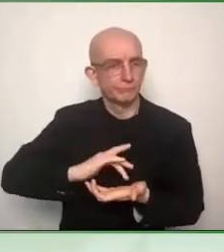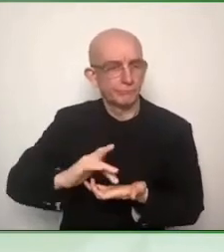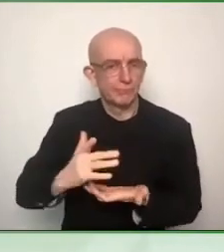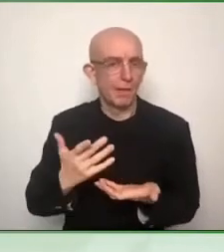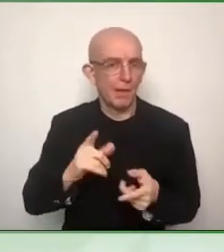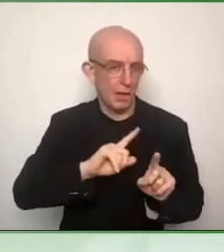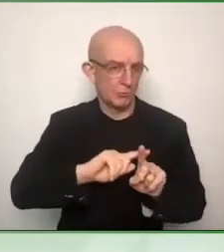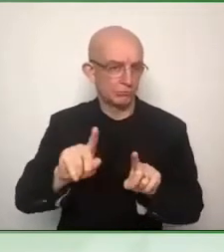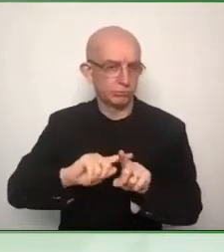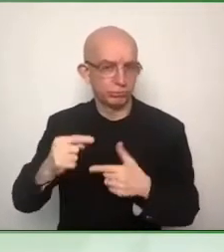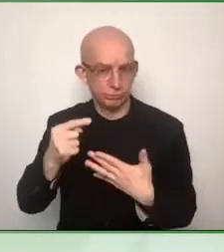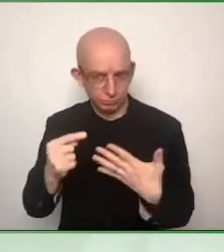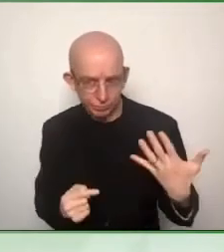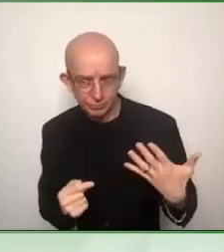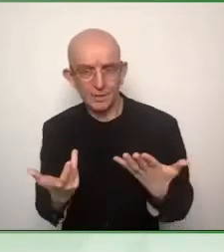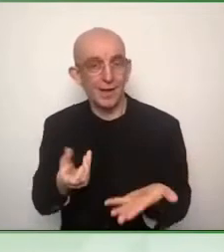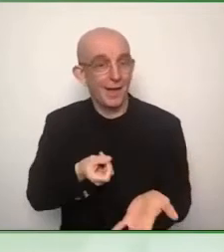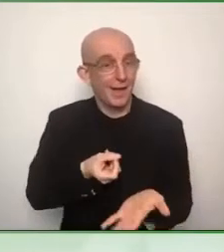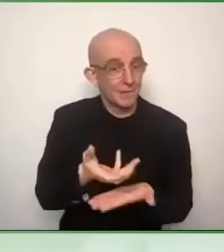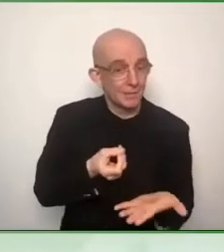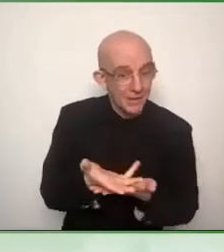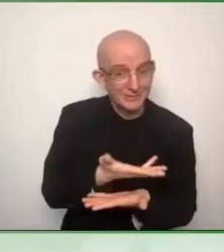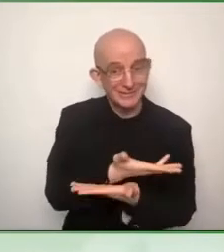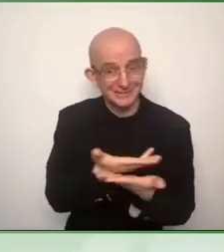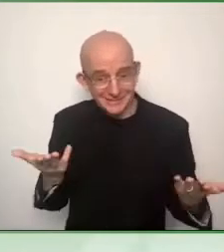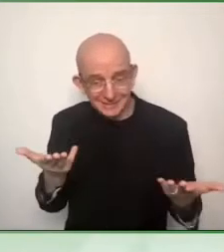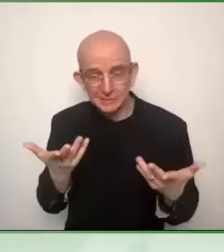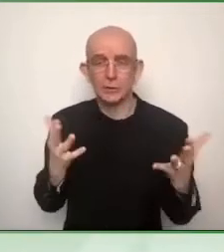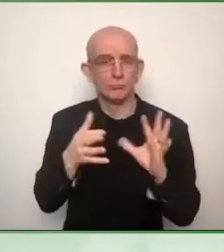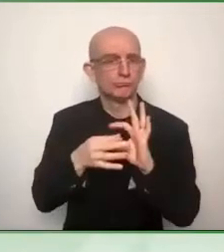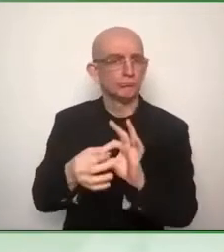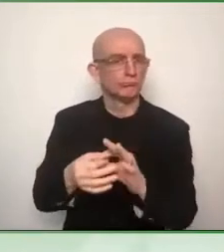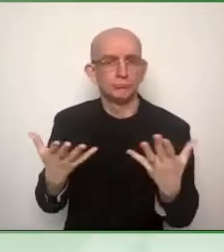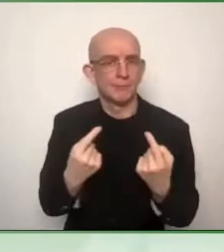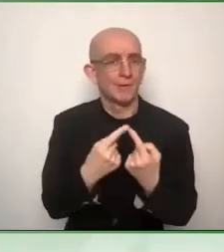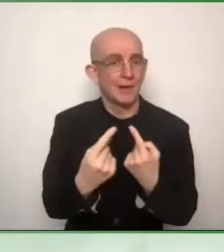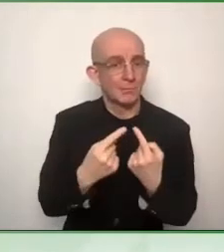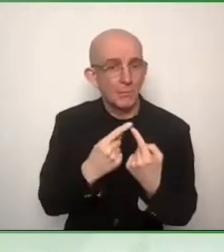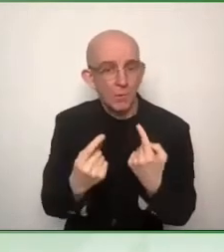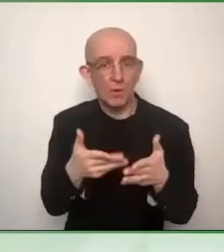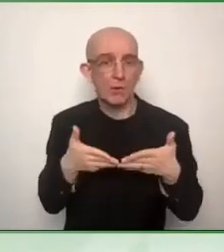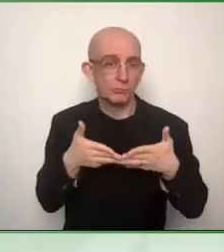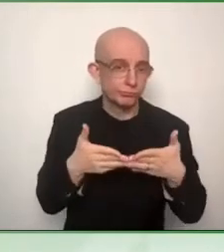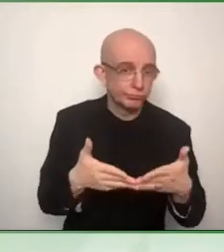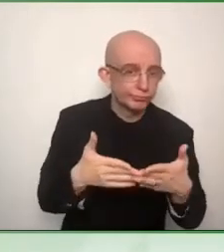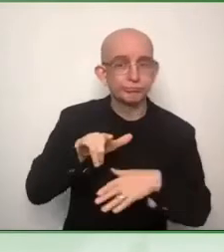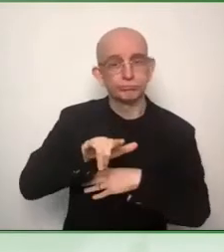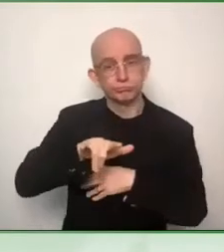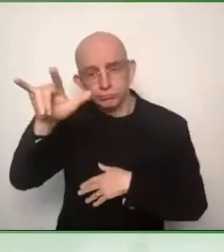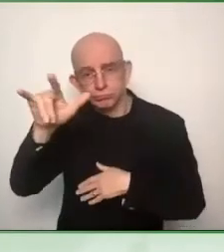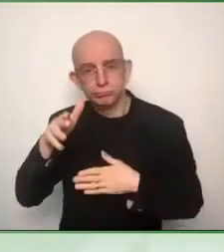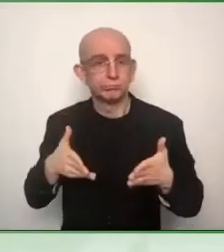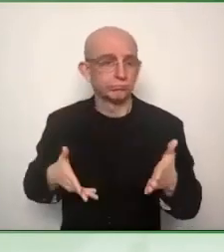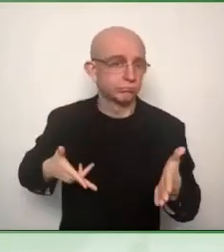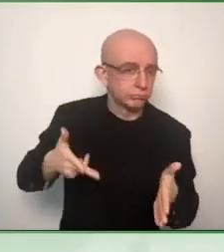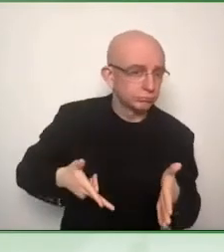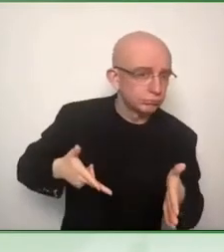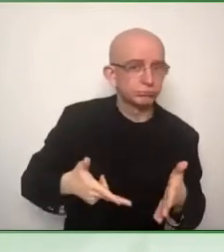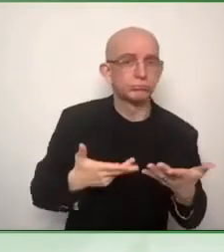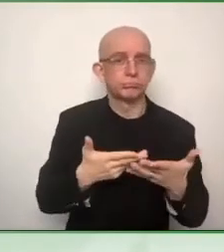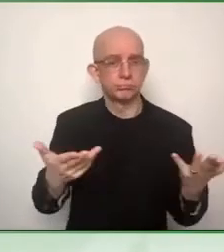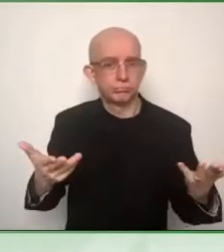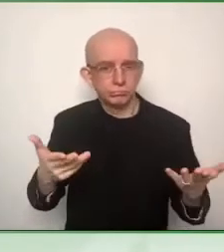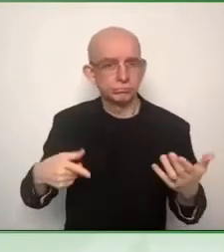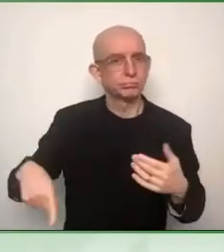media. So that gives you an idea. So what we are doing is, in this second perspective, is to take the